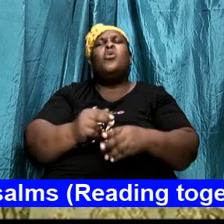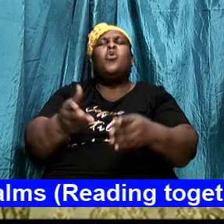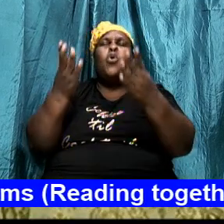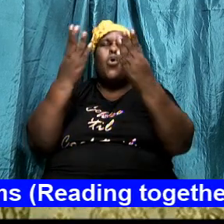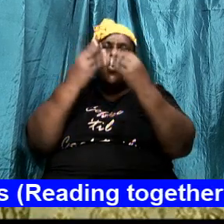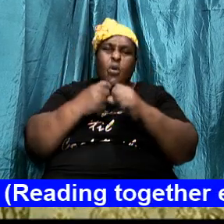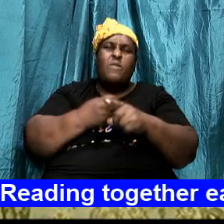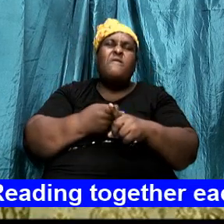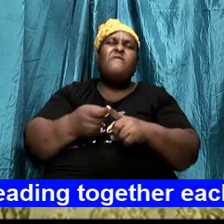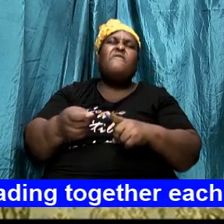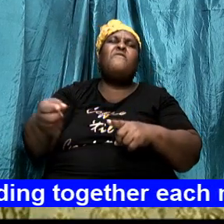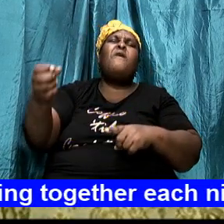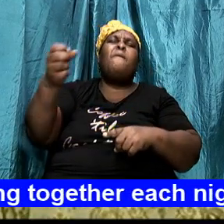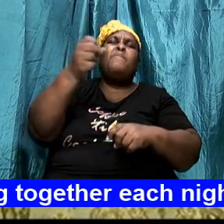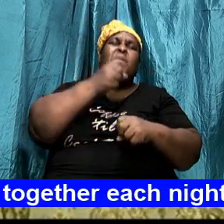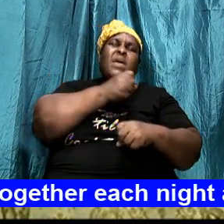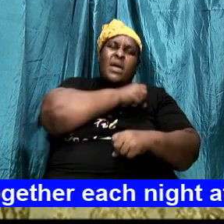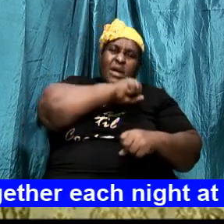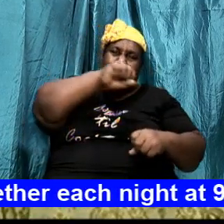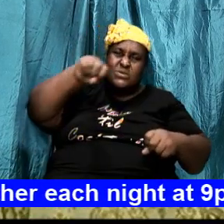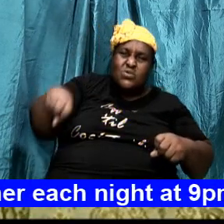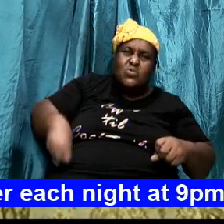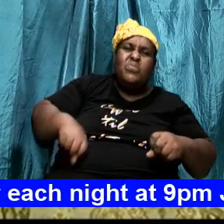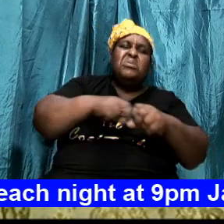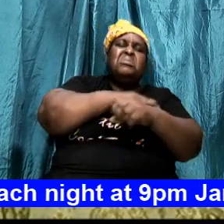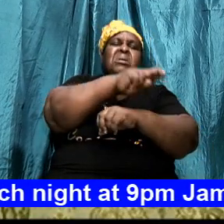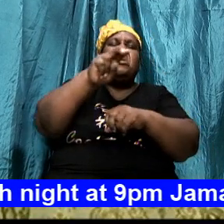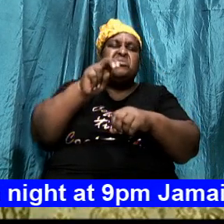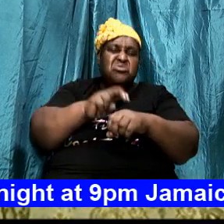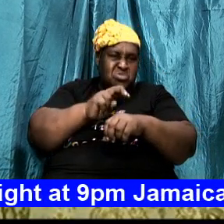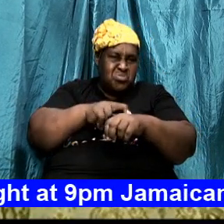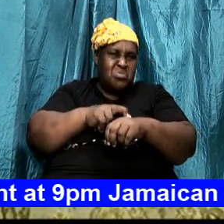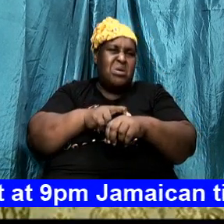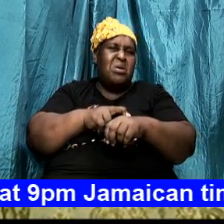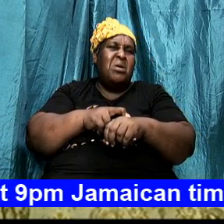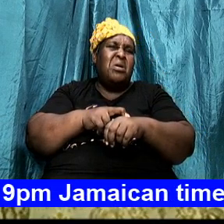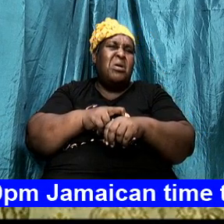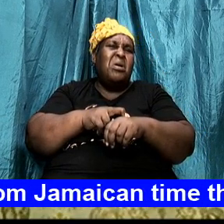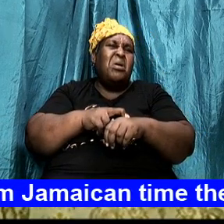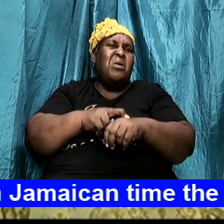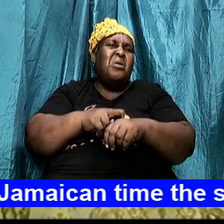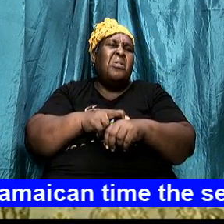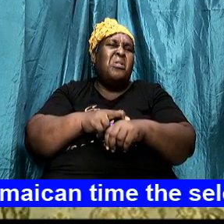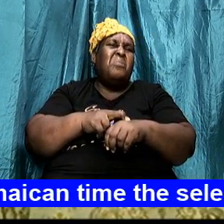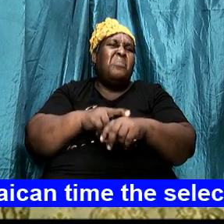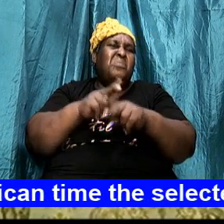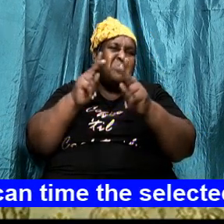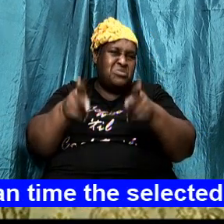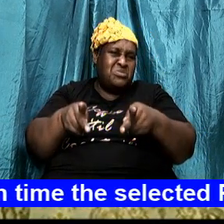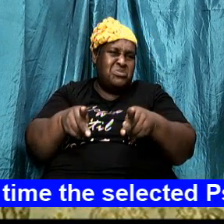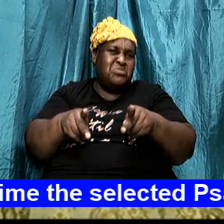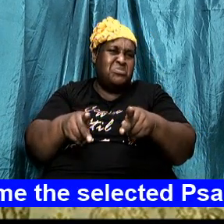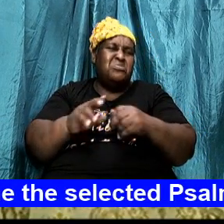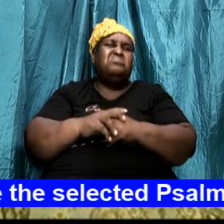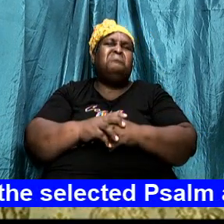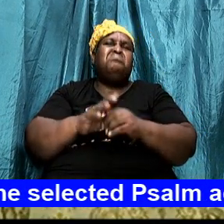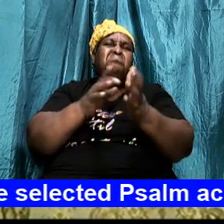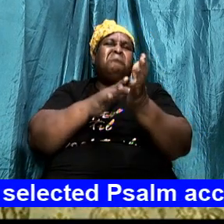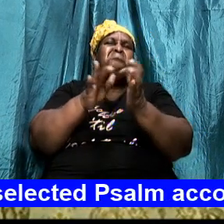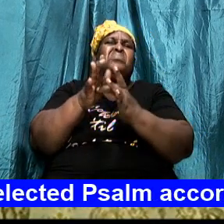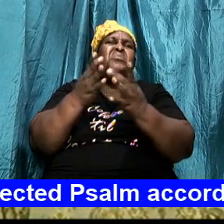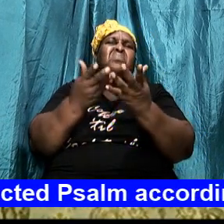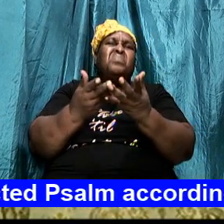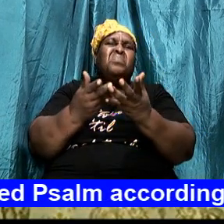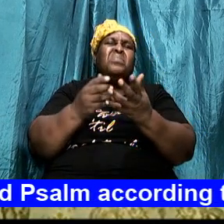it comes from God. The Bible said it's not by might or by power, but it's by my spirit. And he said that to Zerubbabel.